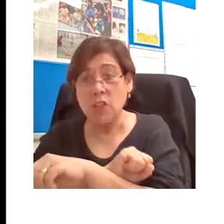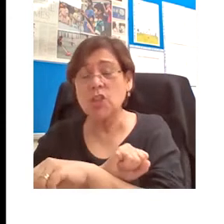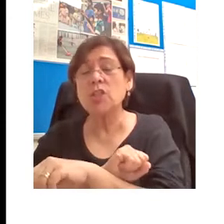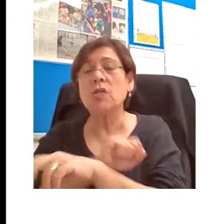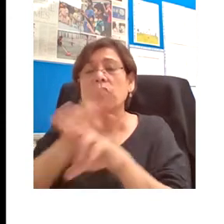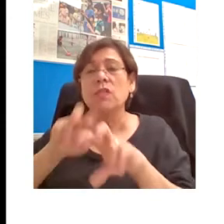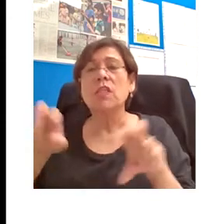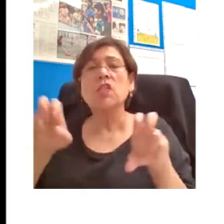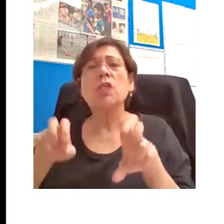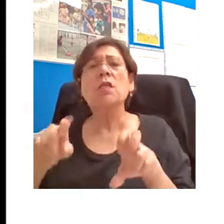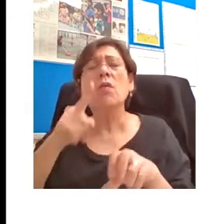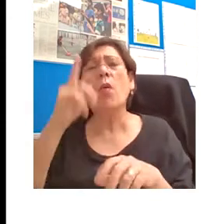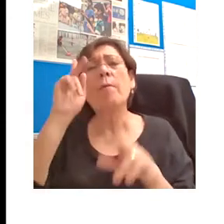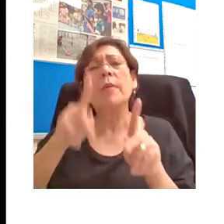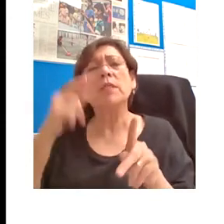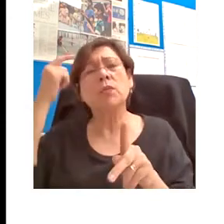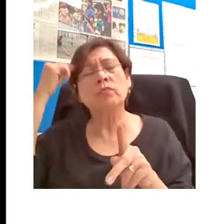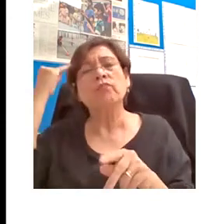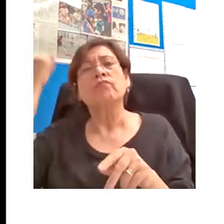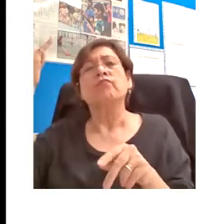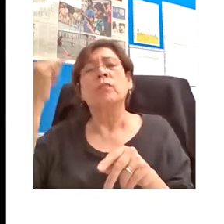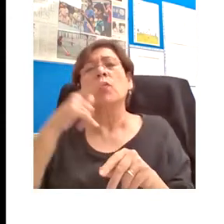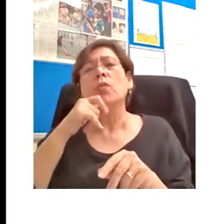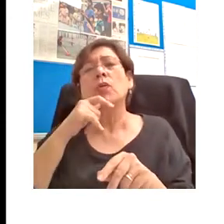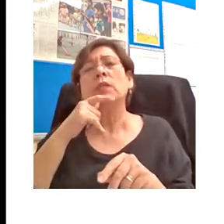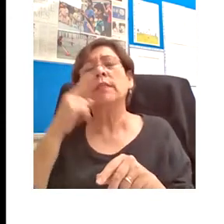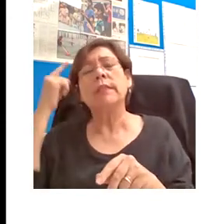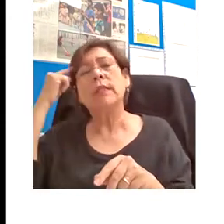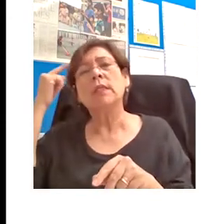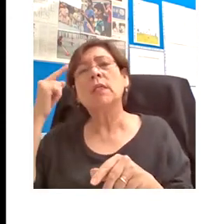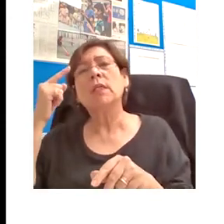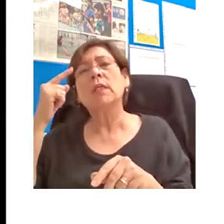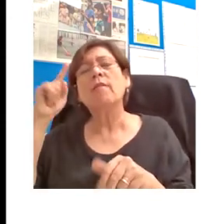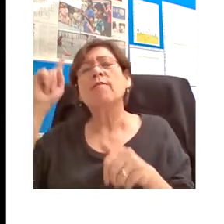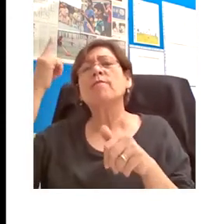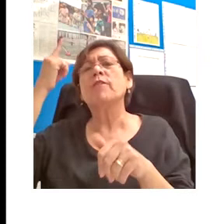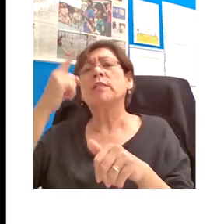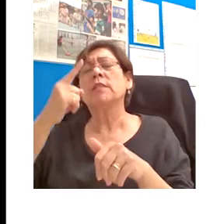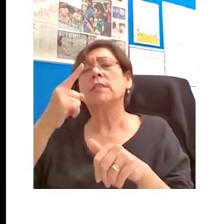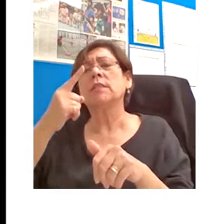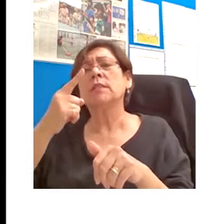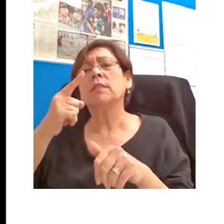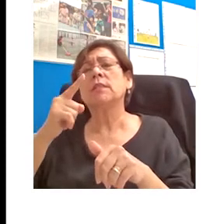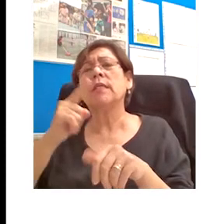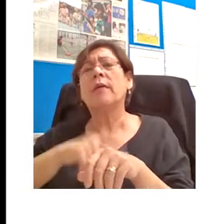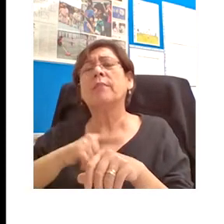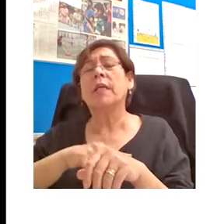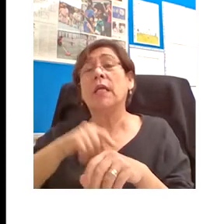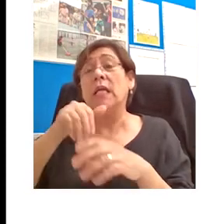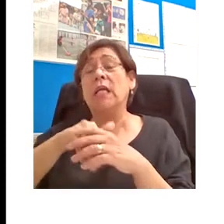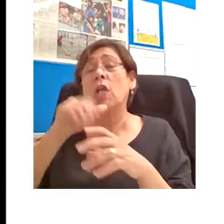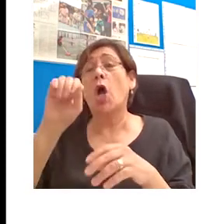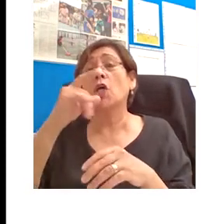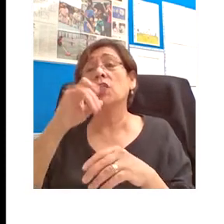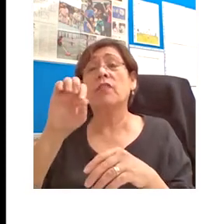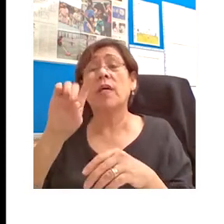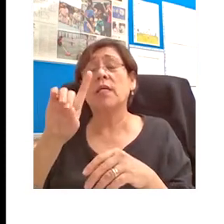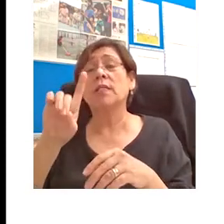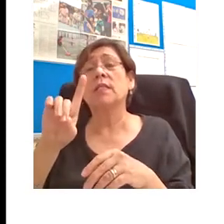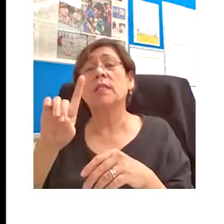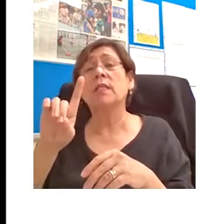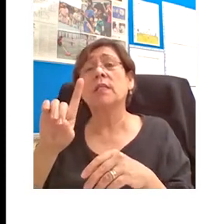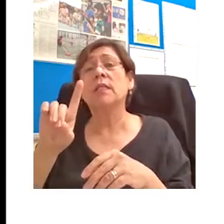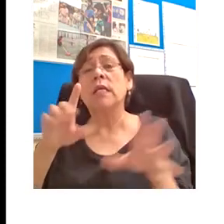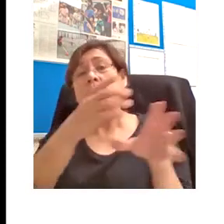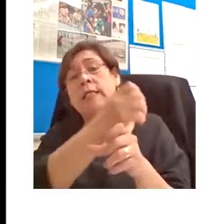student of mine who began in his very first term in Oxford to populate cabinet with material from his own